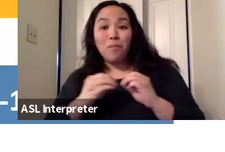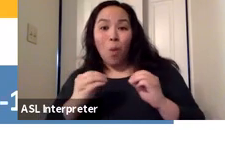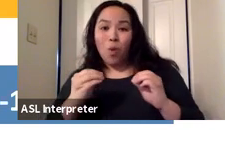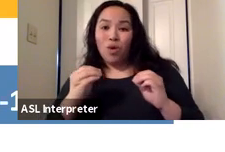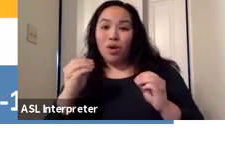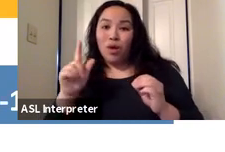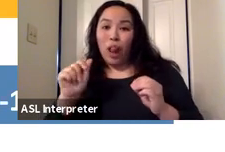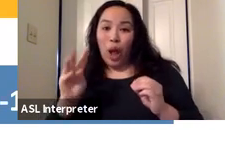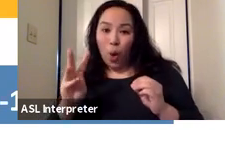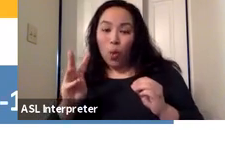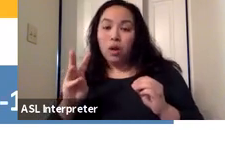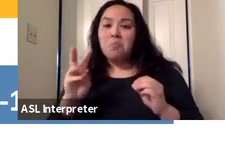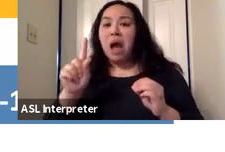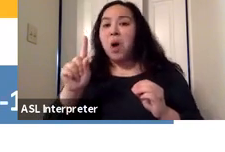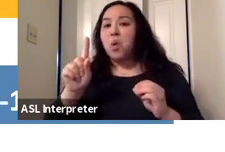case